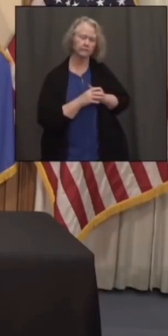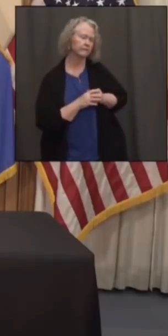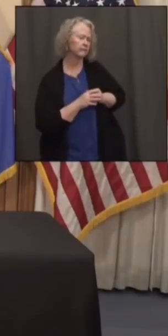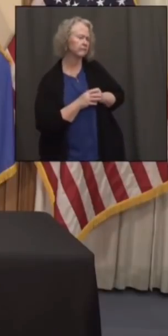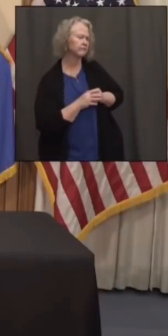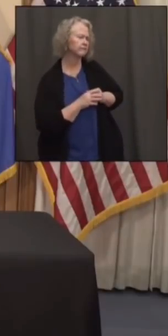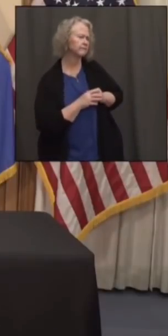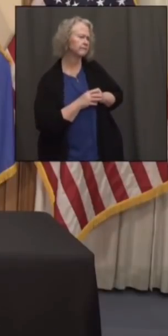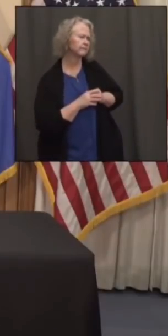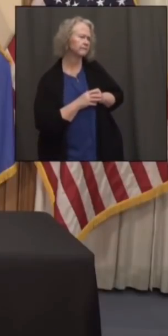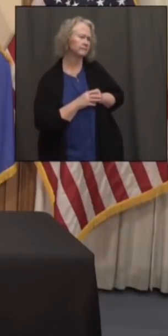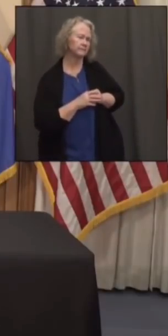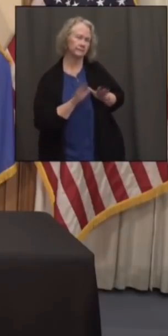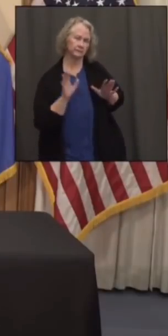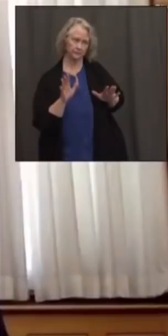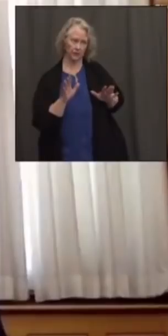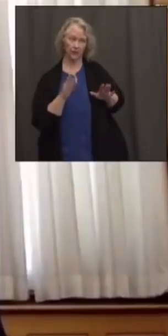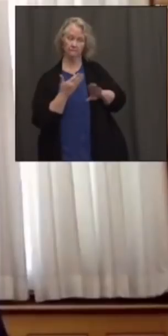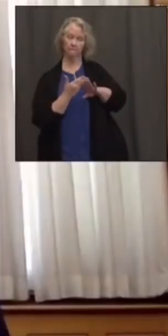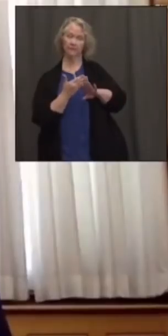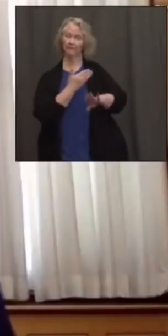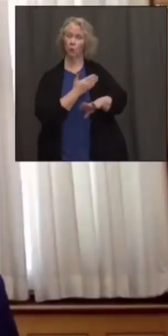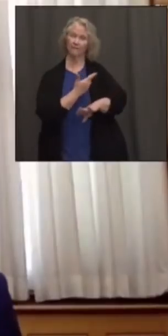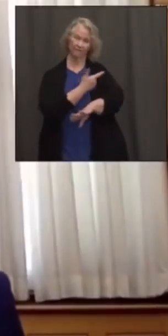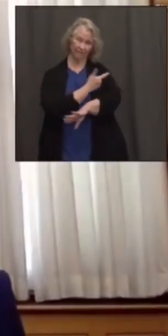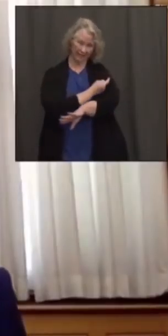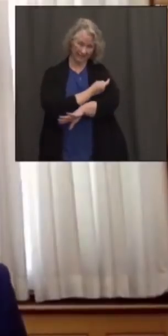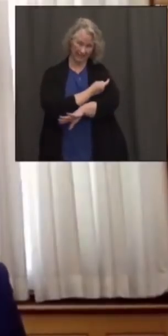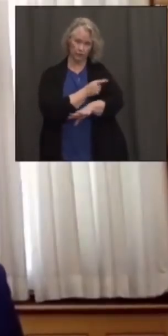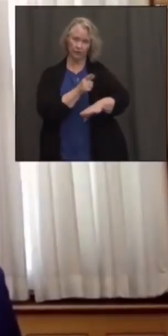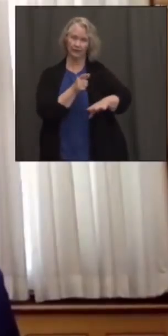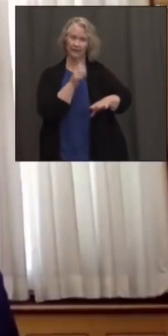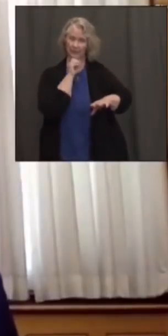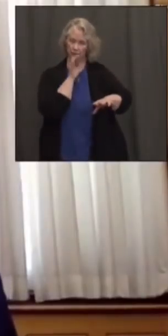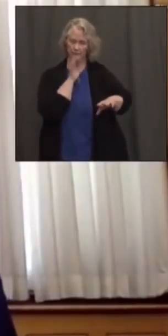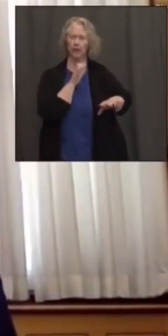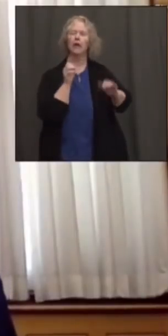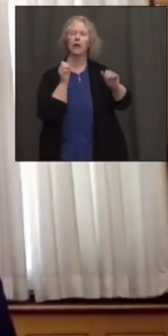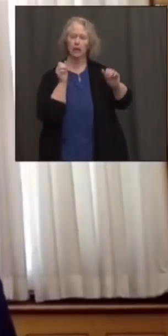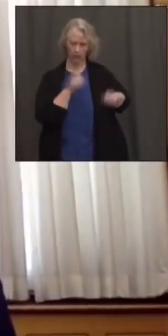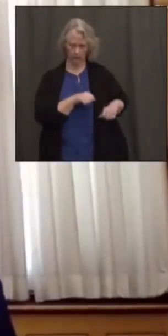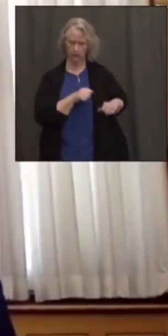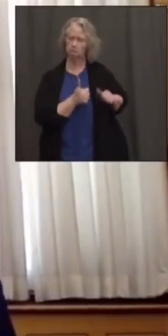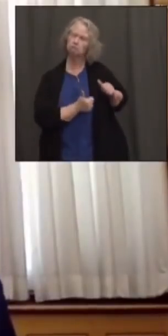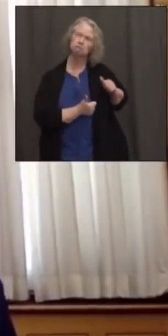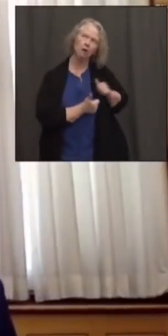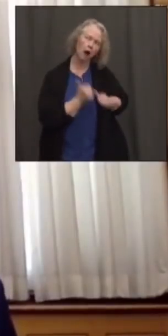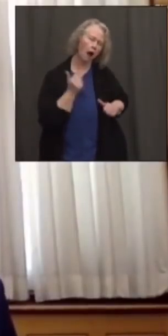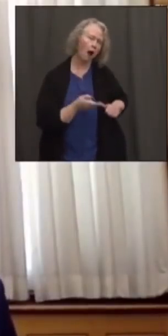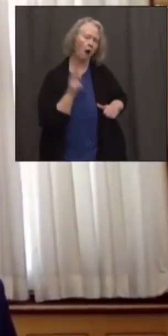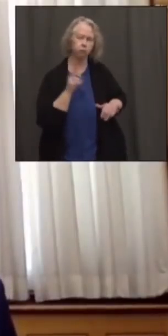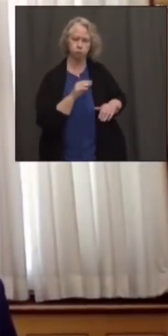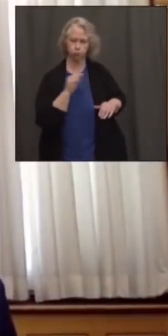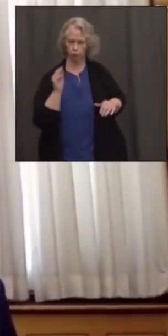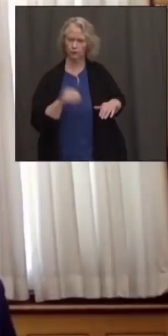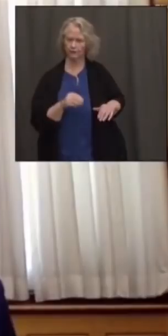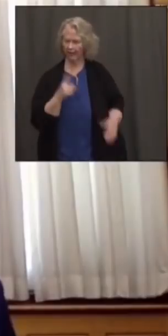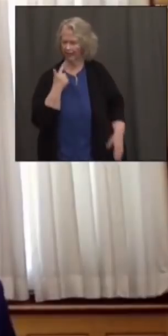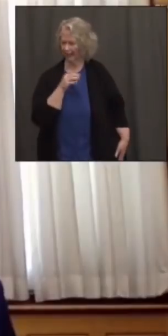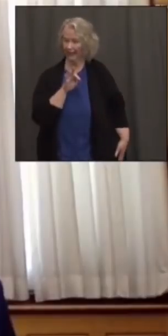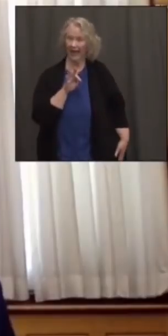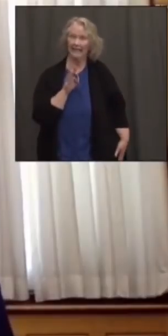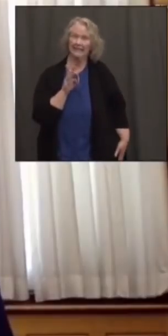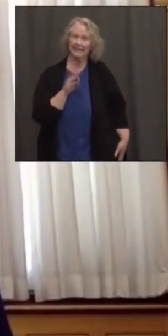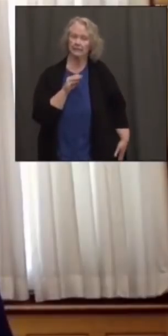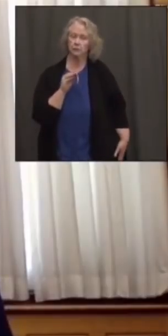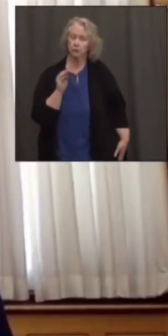Well, from back before we started vaccinating our seniors, certainly, you know, the vast, you know, think 96% of